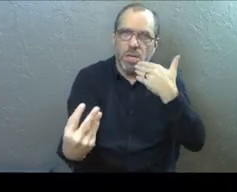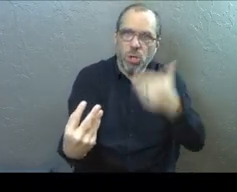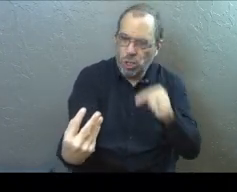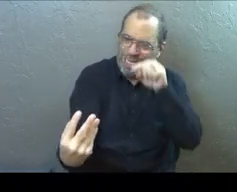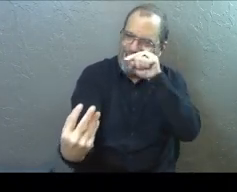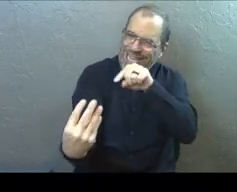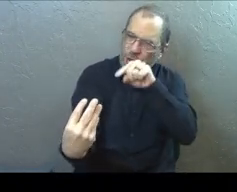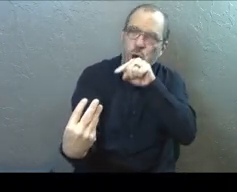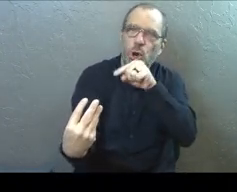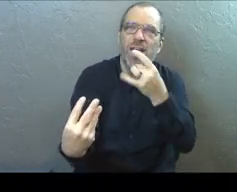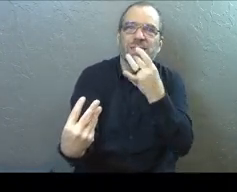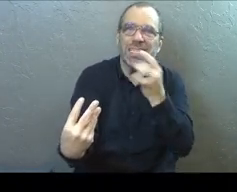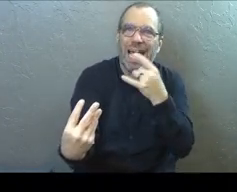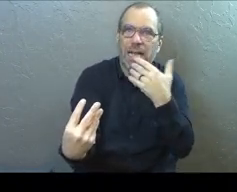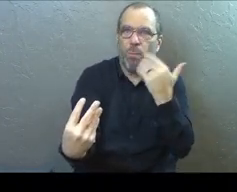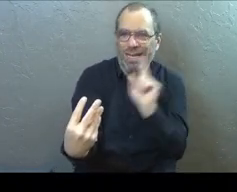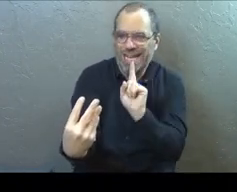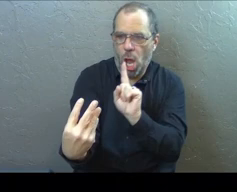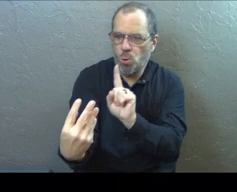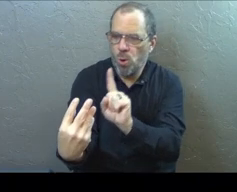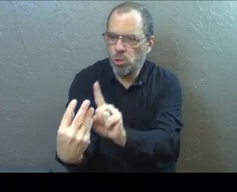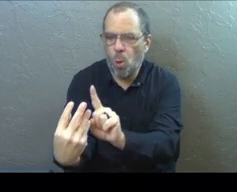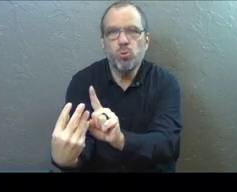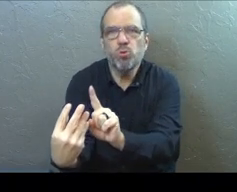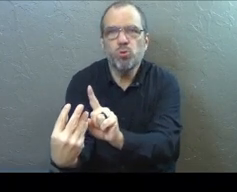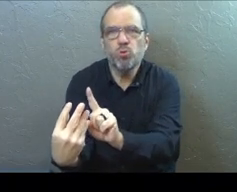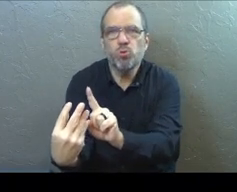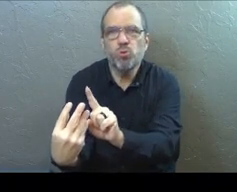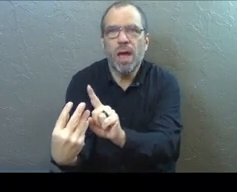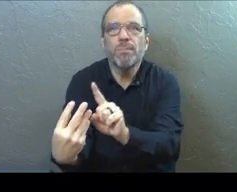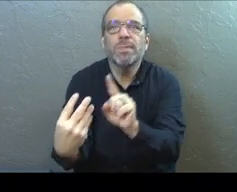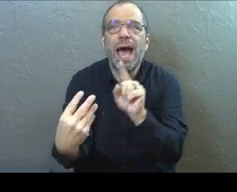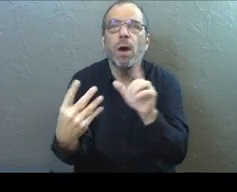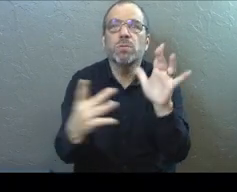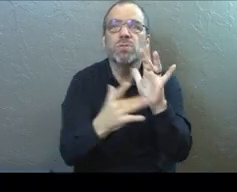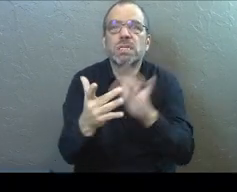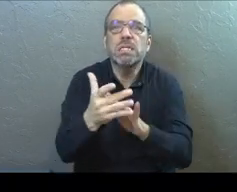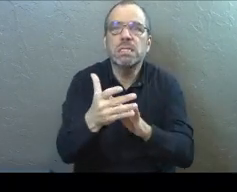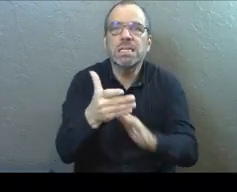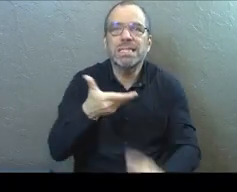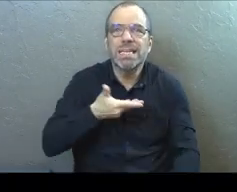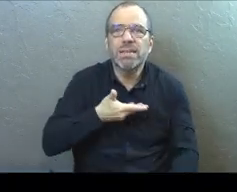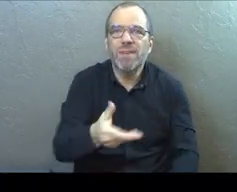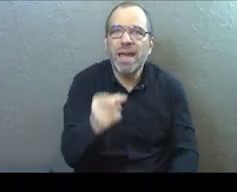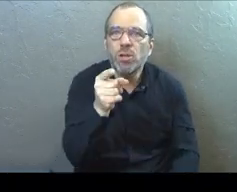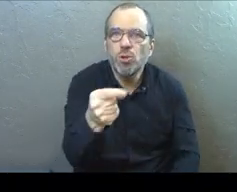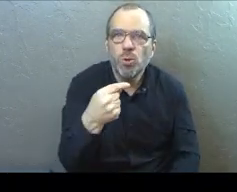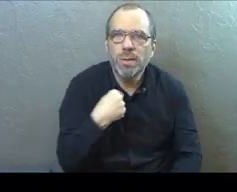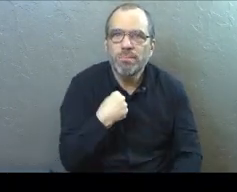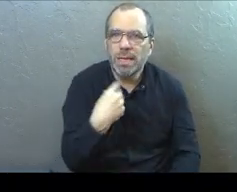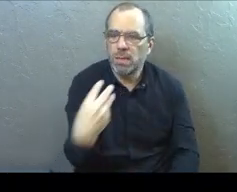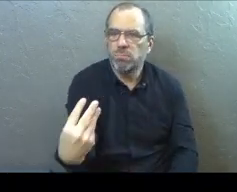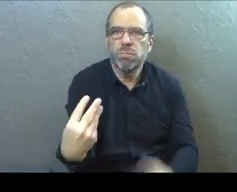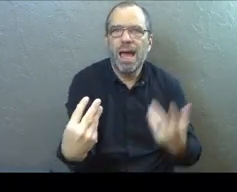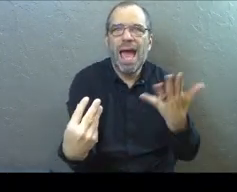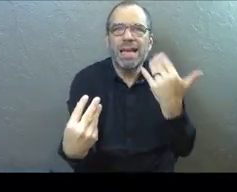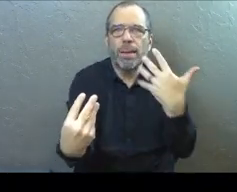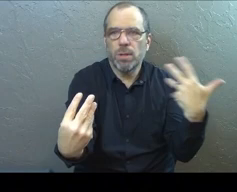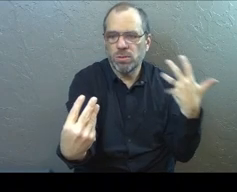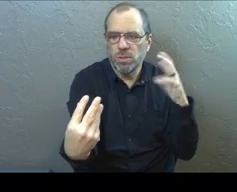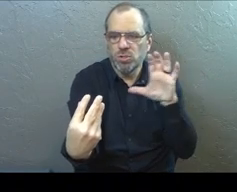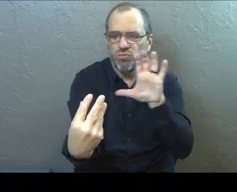close to this as possible. And Jesus is inviting all of us, come close, follow me.